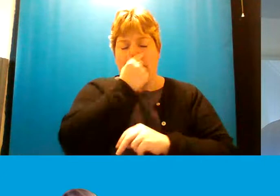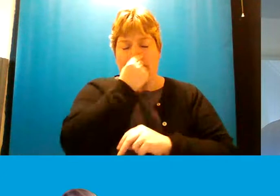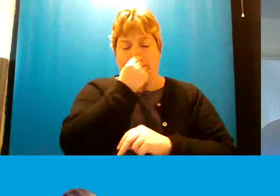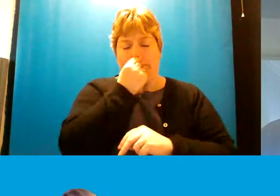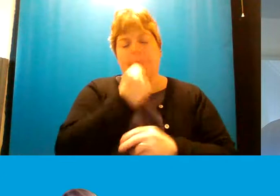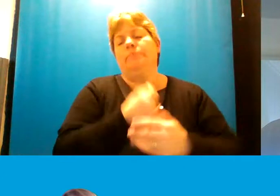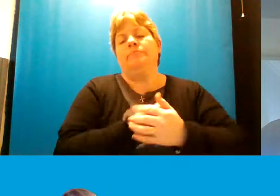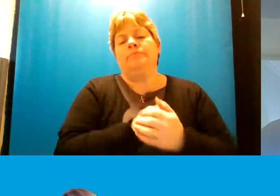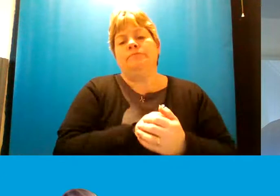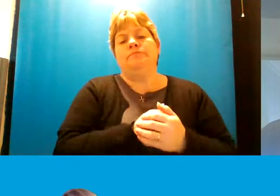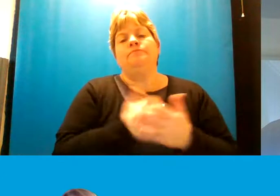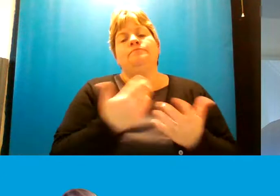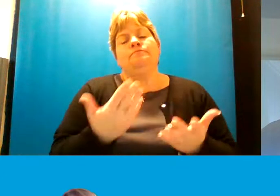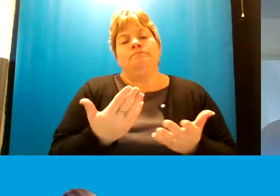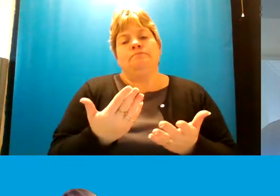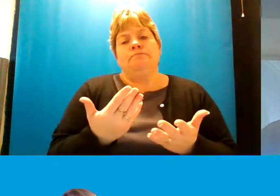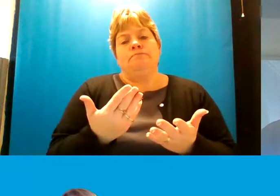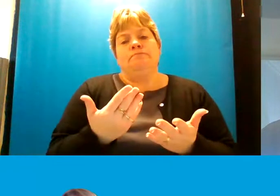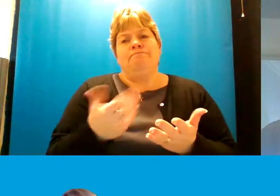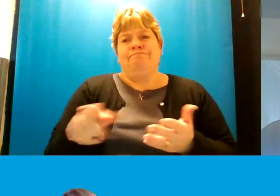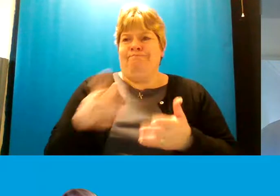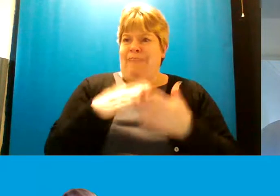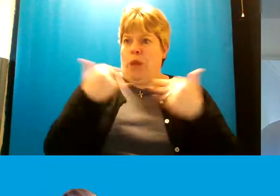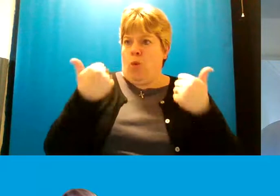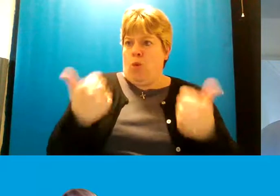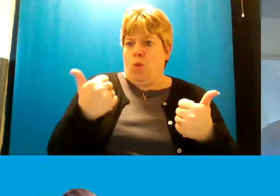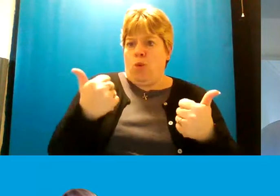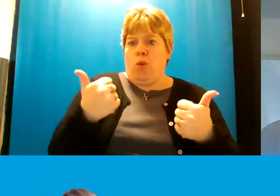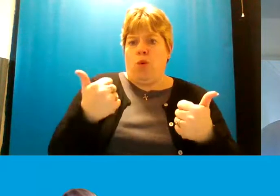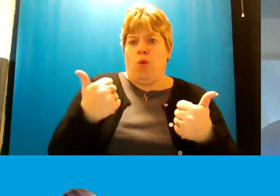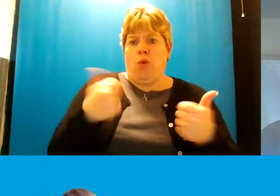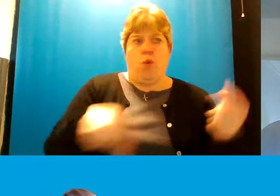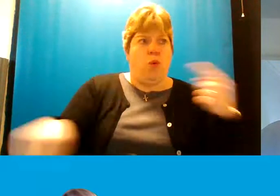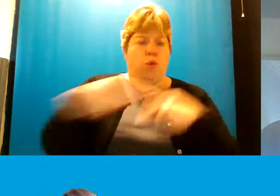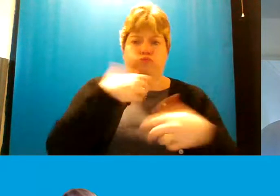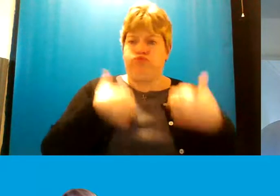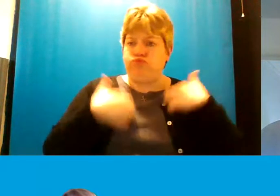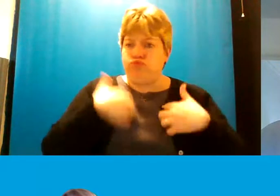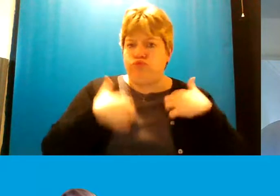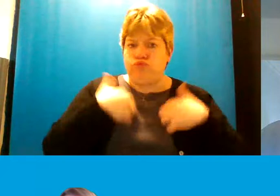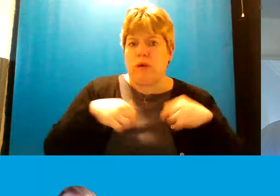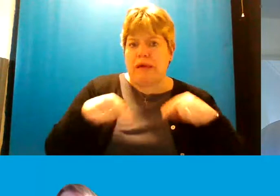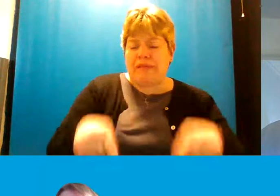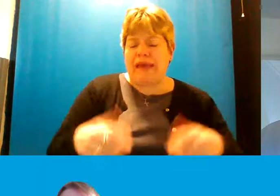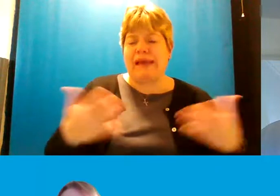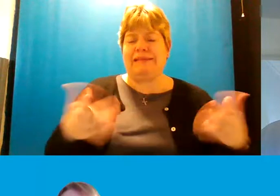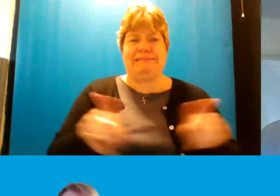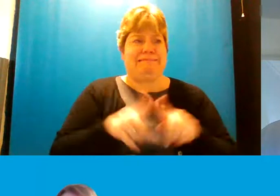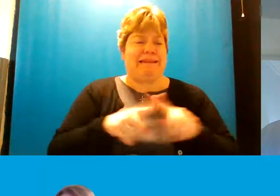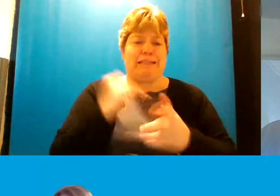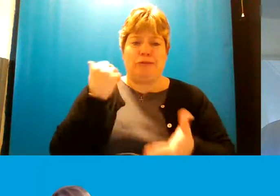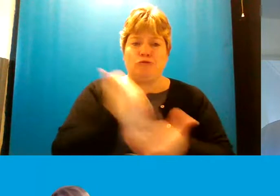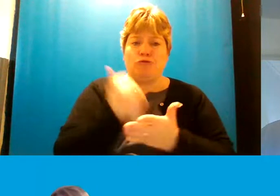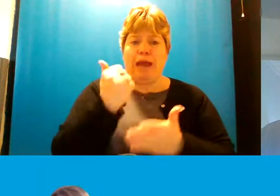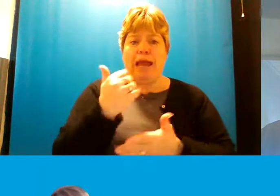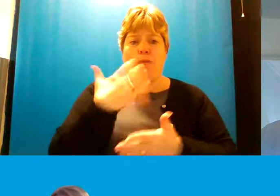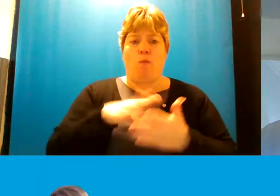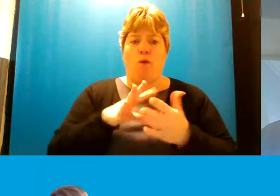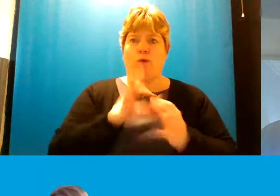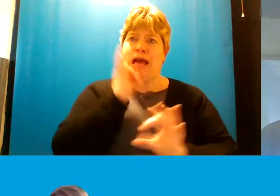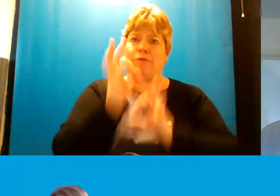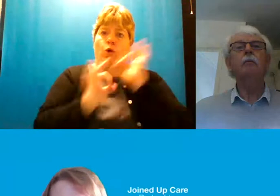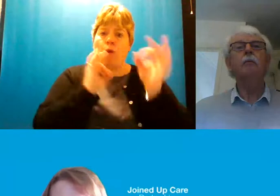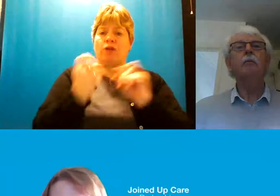um obviously it's really good that you are um interested in this and obviously it's great that we're wanting to have a question and answer